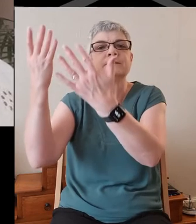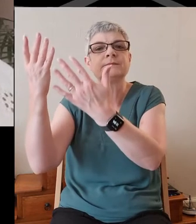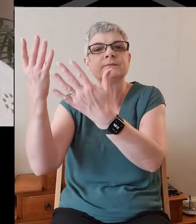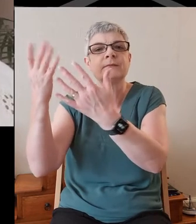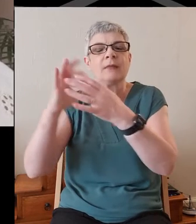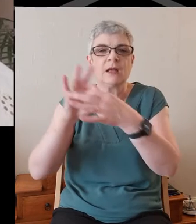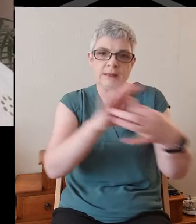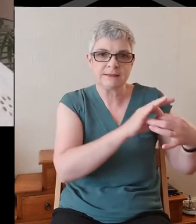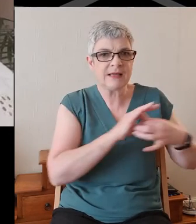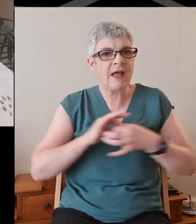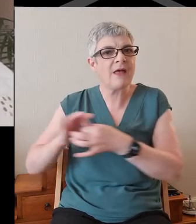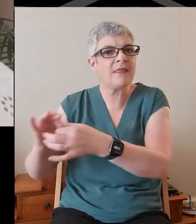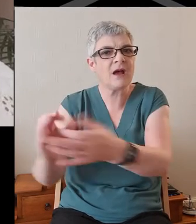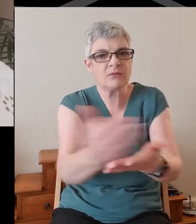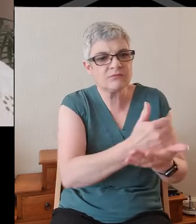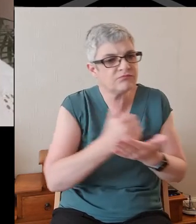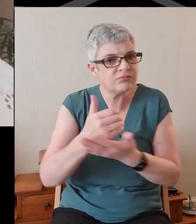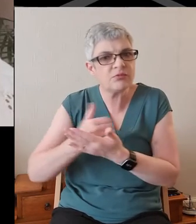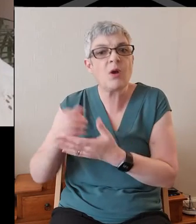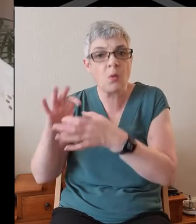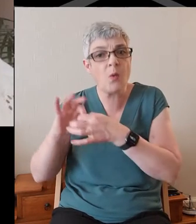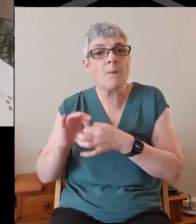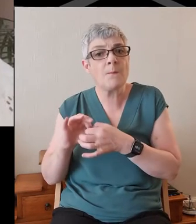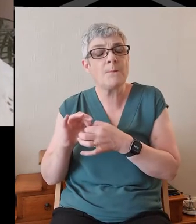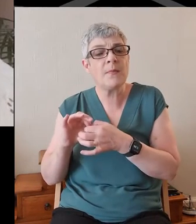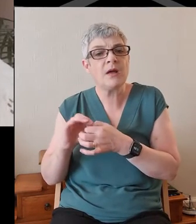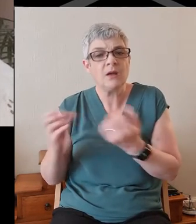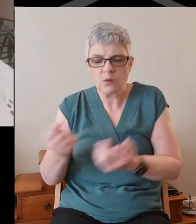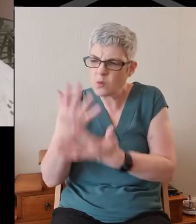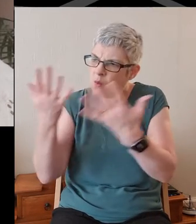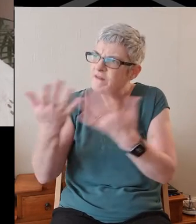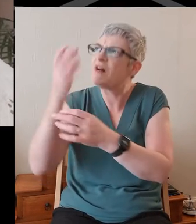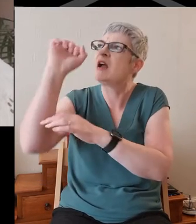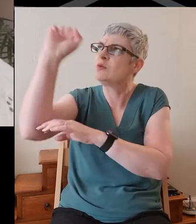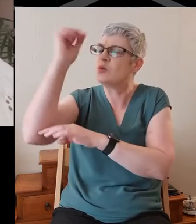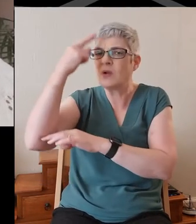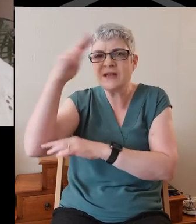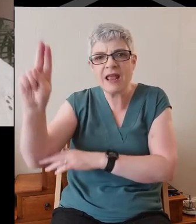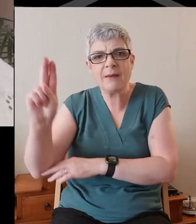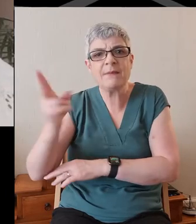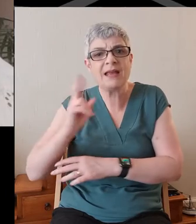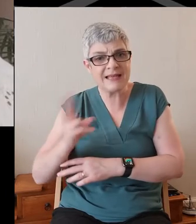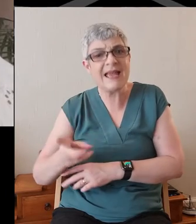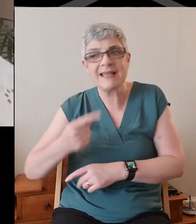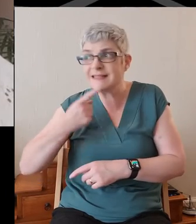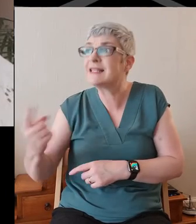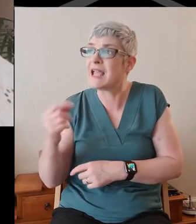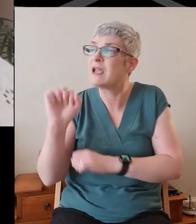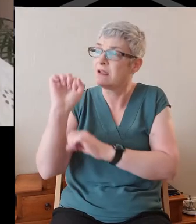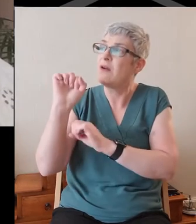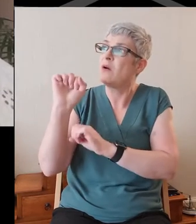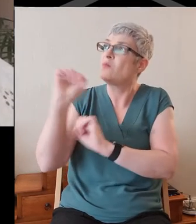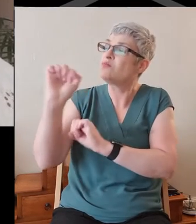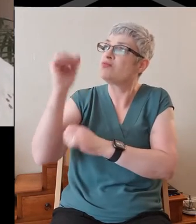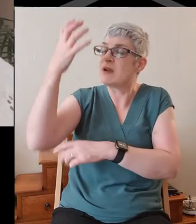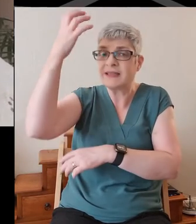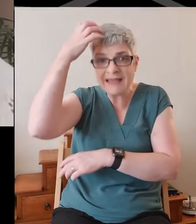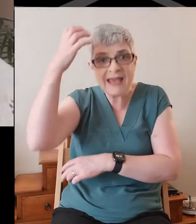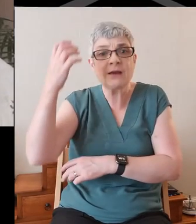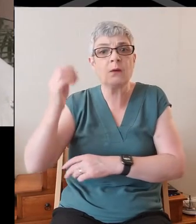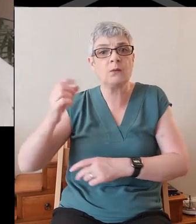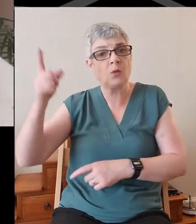Together we gather today in our homes to glorify your name and once more claim you, that you are our King and God.